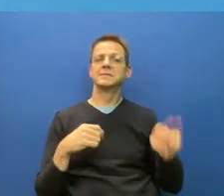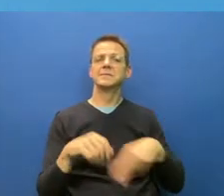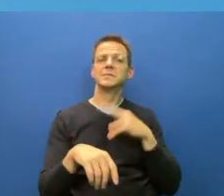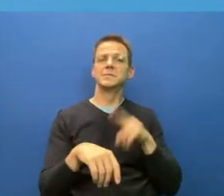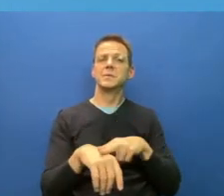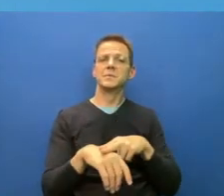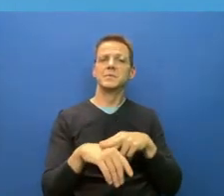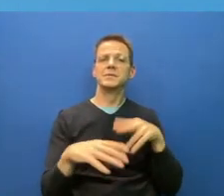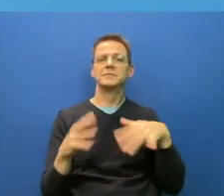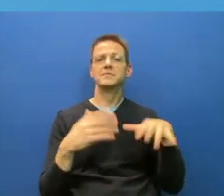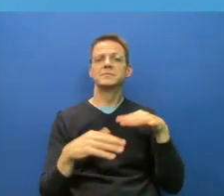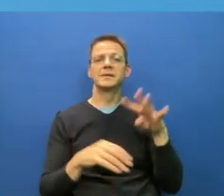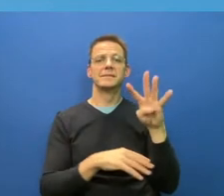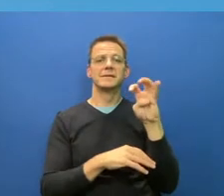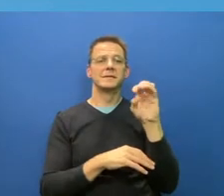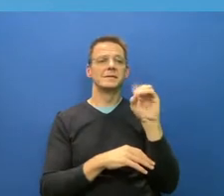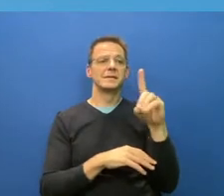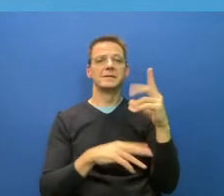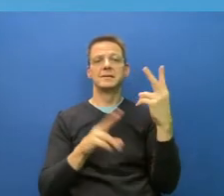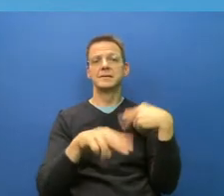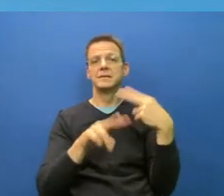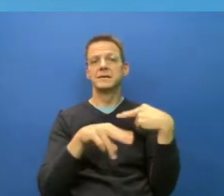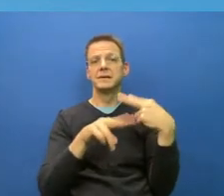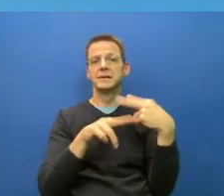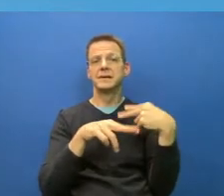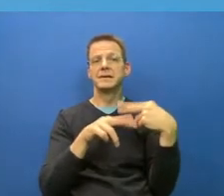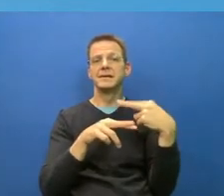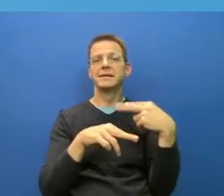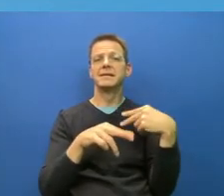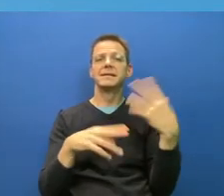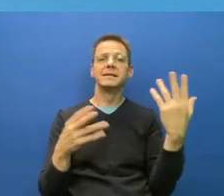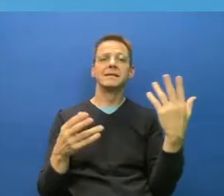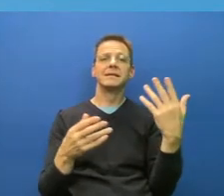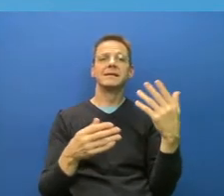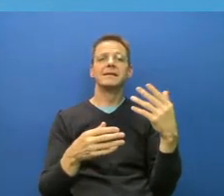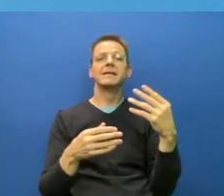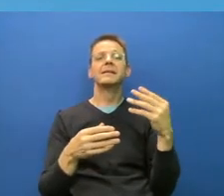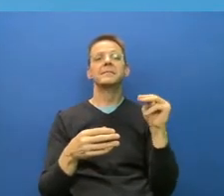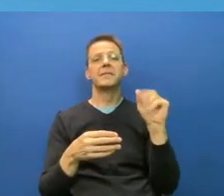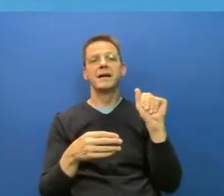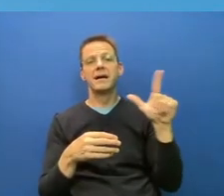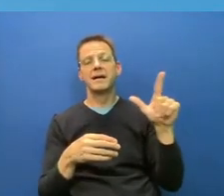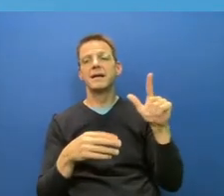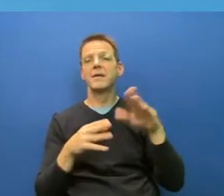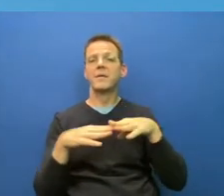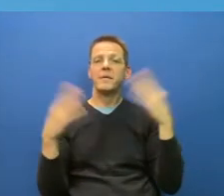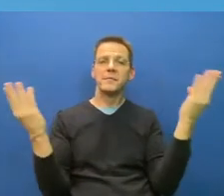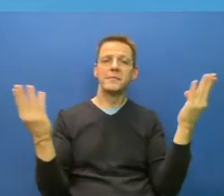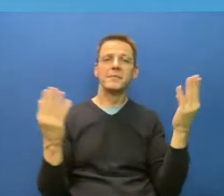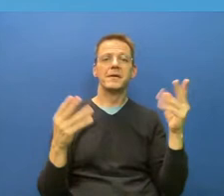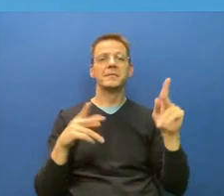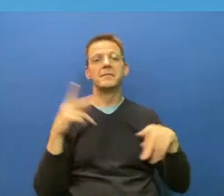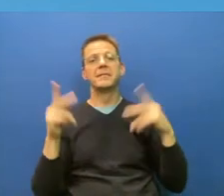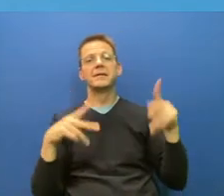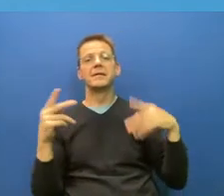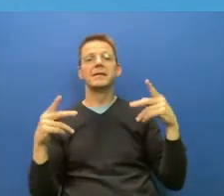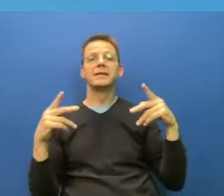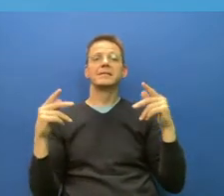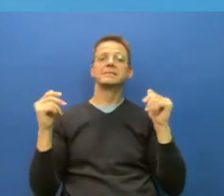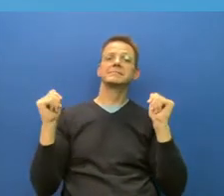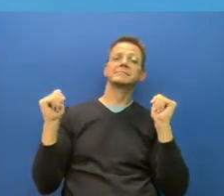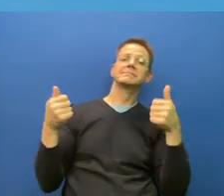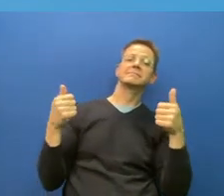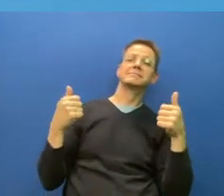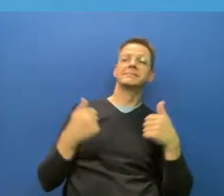lives right now. And, you know, it's the new normal involves, does involve masks and some other testing and vaccine